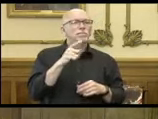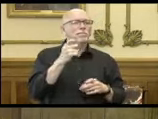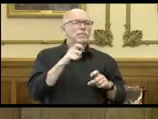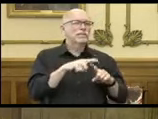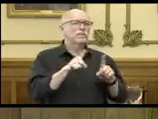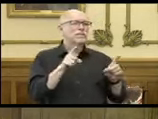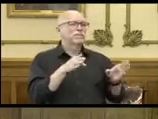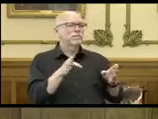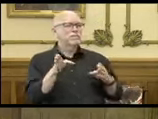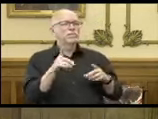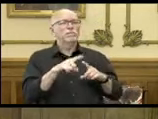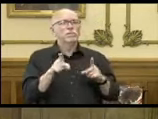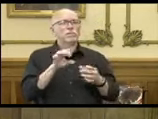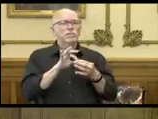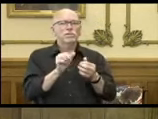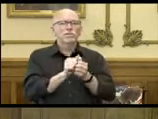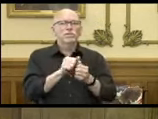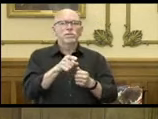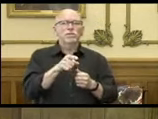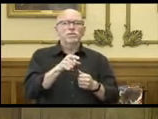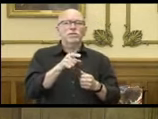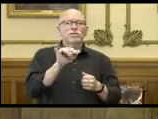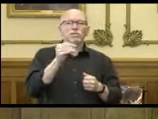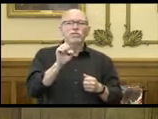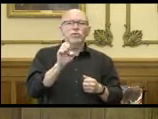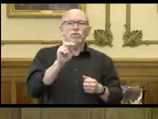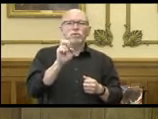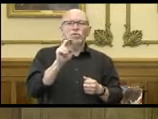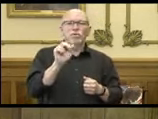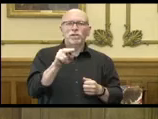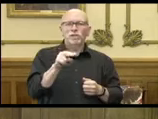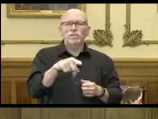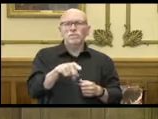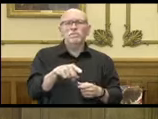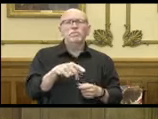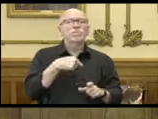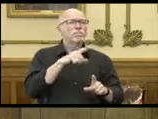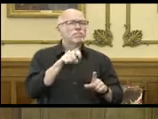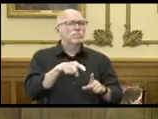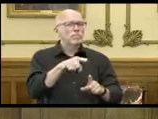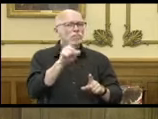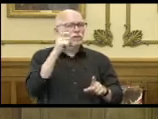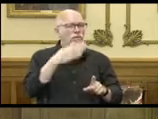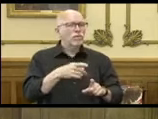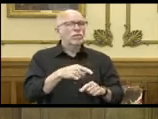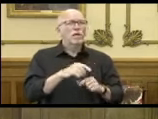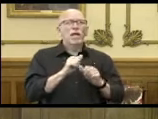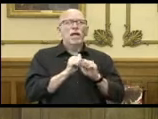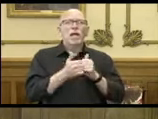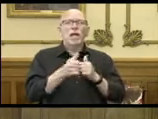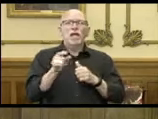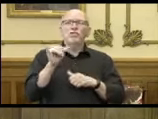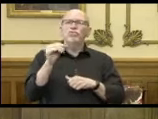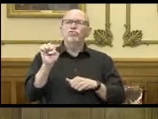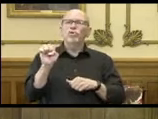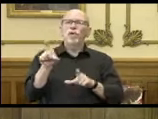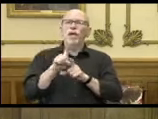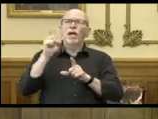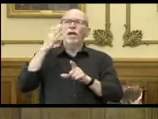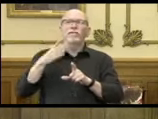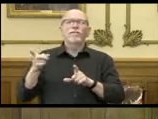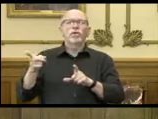different route, but it's in regards to Joe Kernan. My question to you, Governor, is how did Joe, as governor,